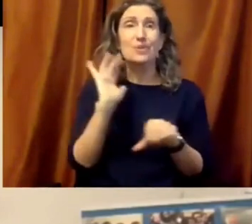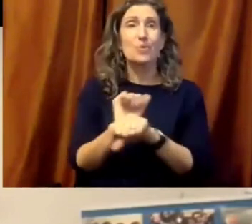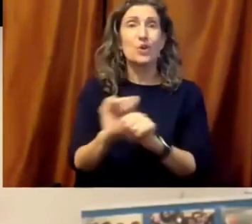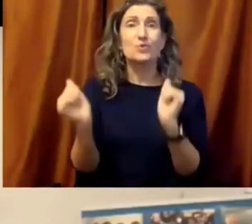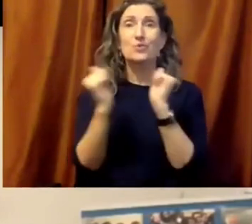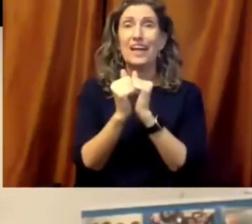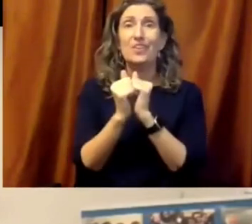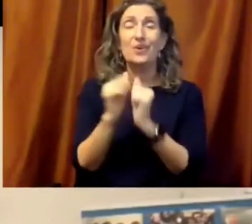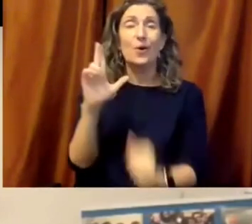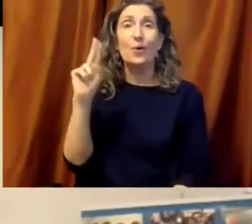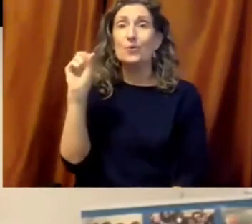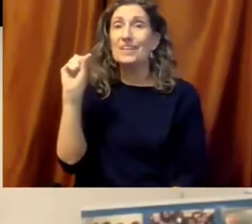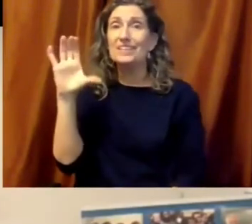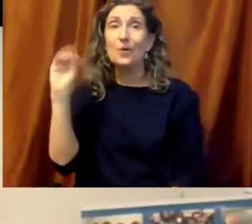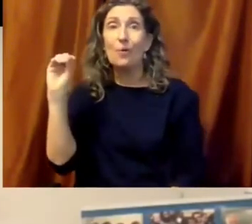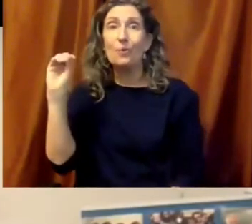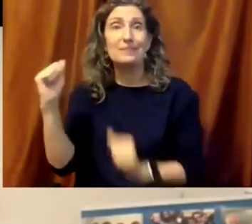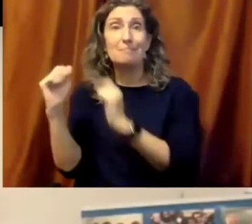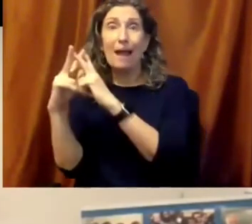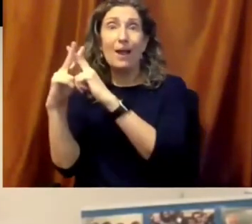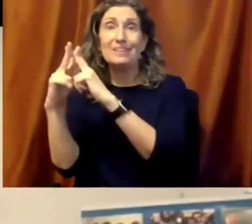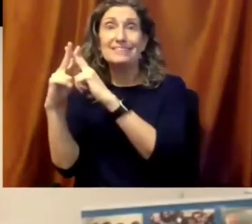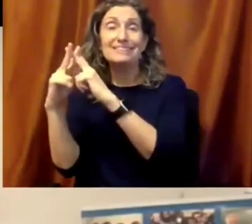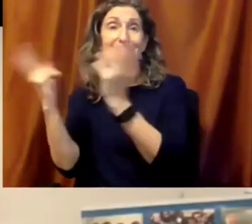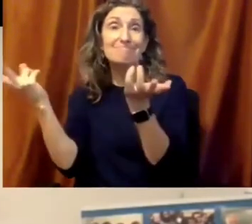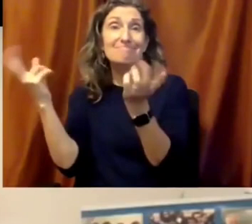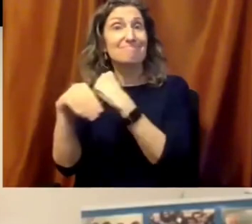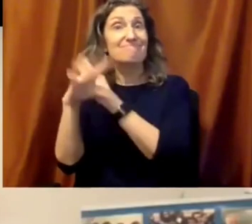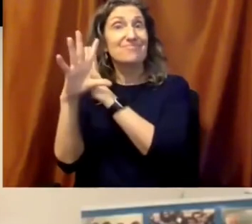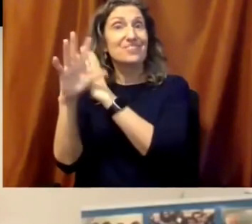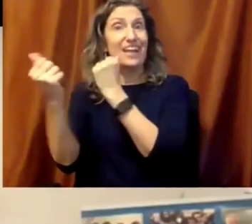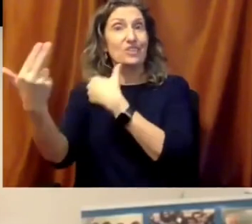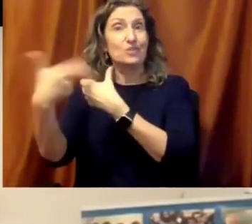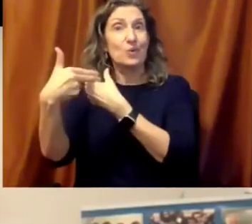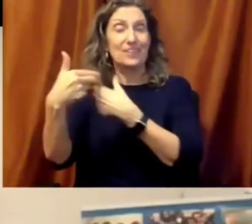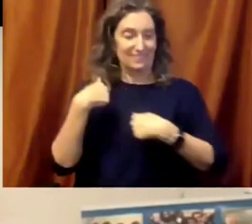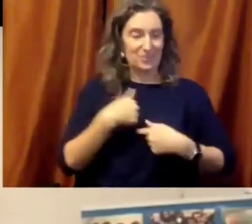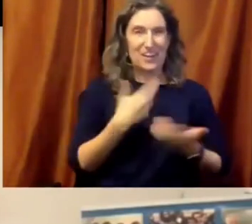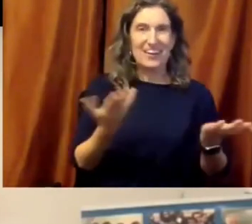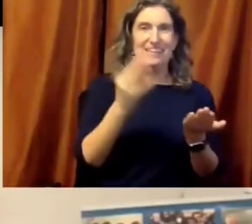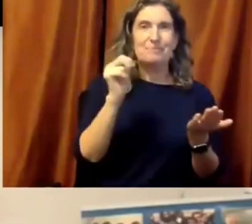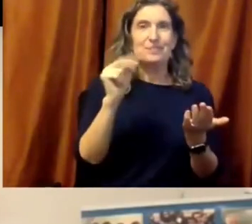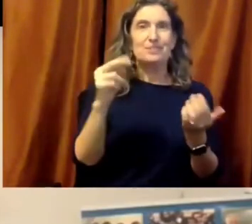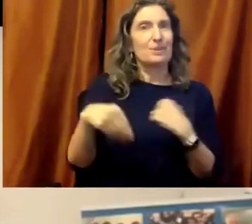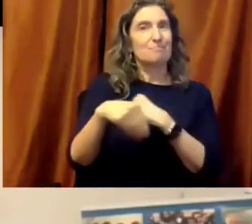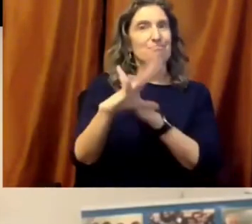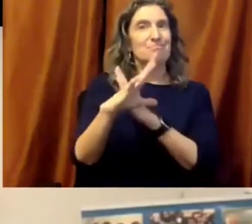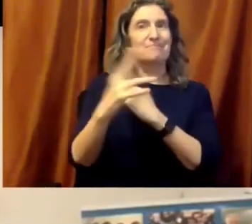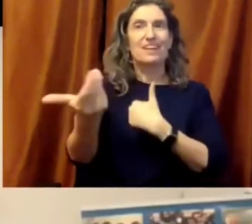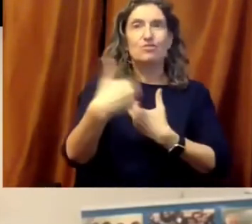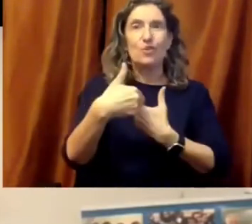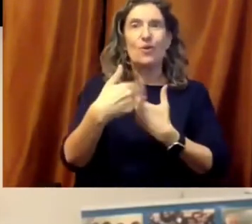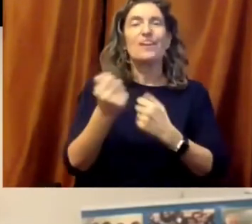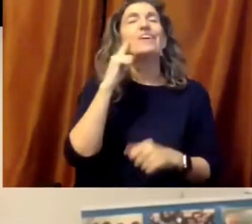joining today have come to see how we can use these tools to put ourselves into new kinds of relationships to